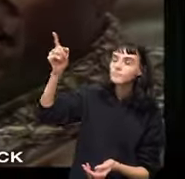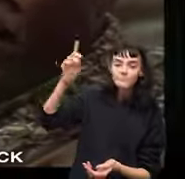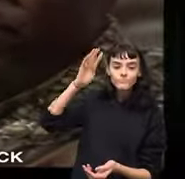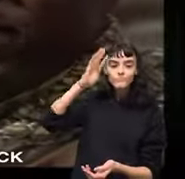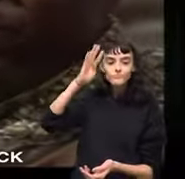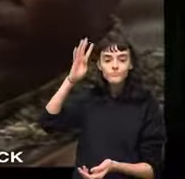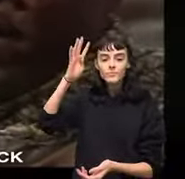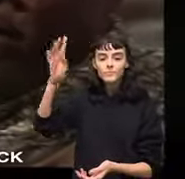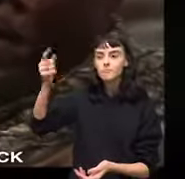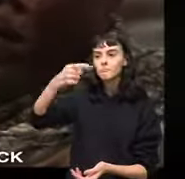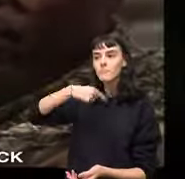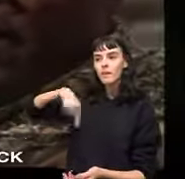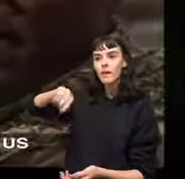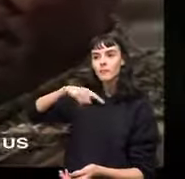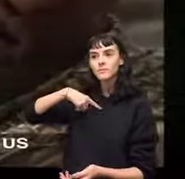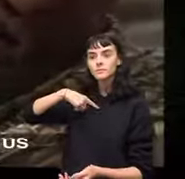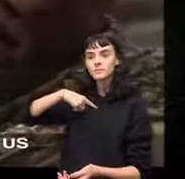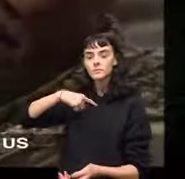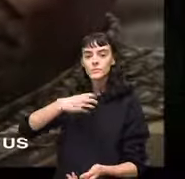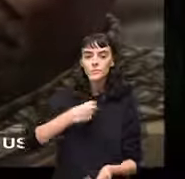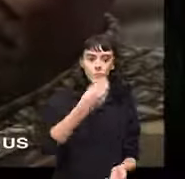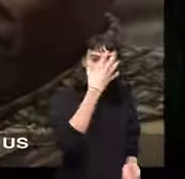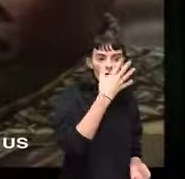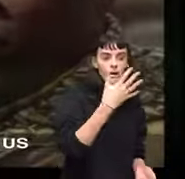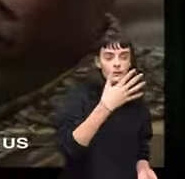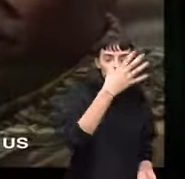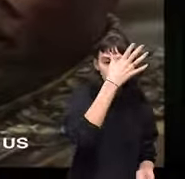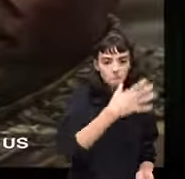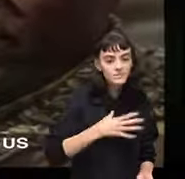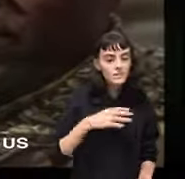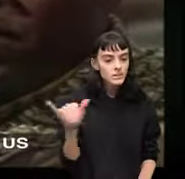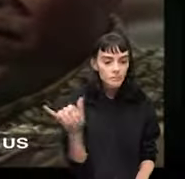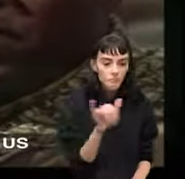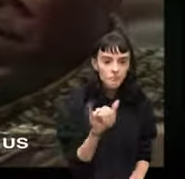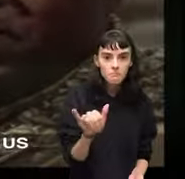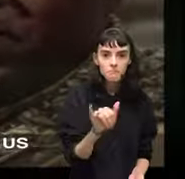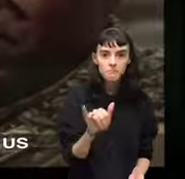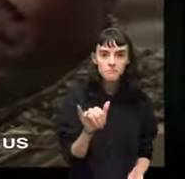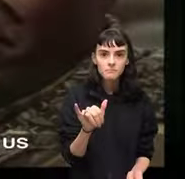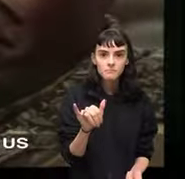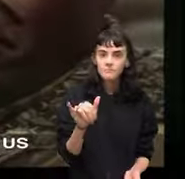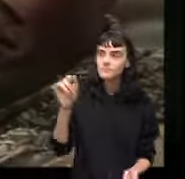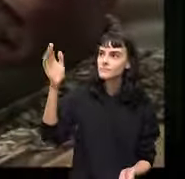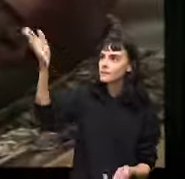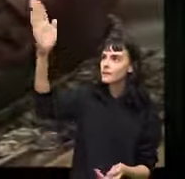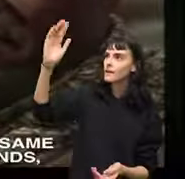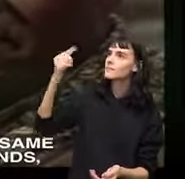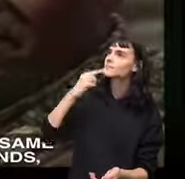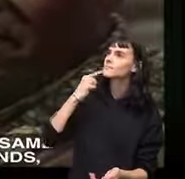as the God who made the white man and the black left any record declaring us a different species